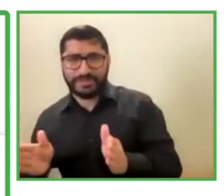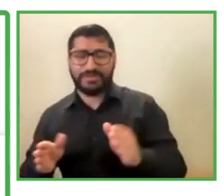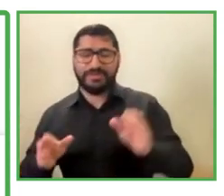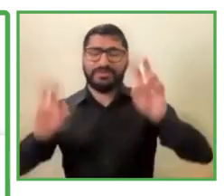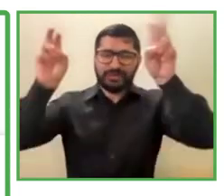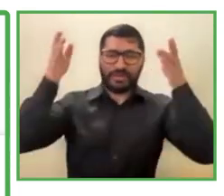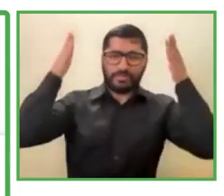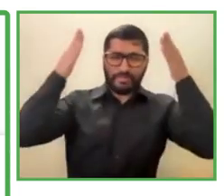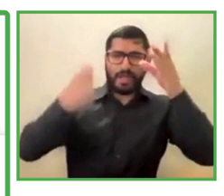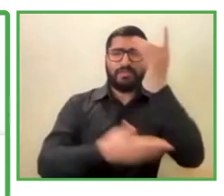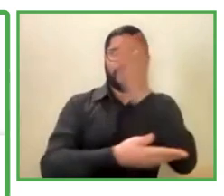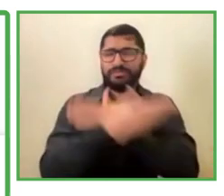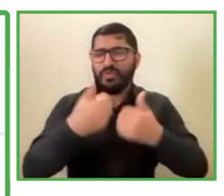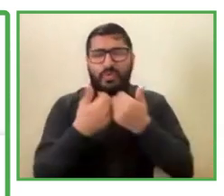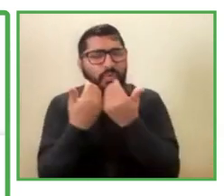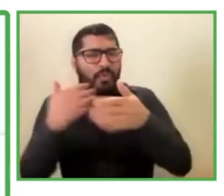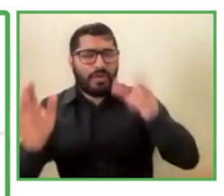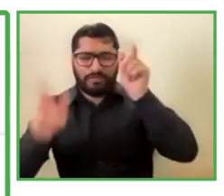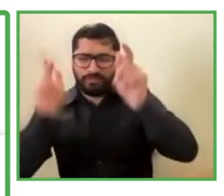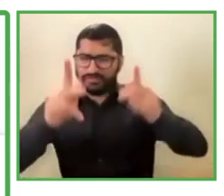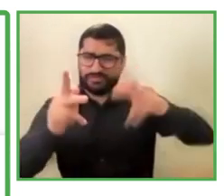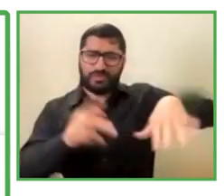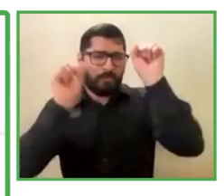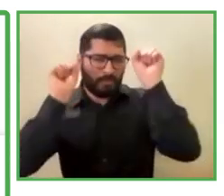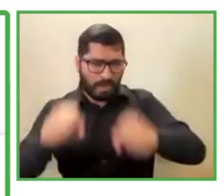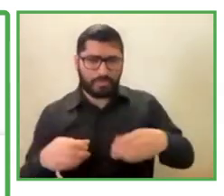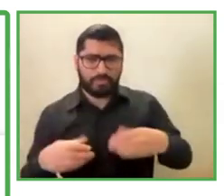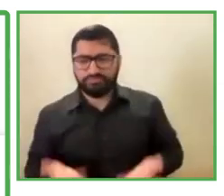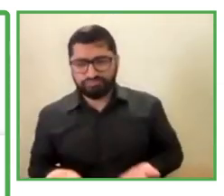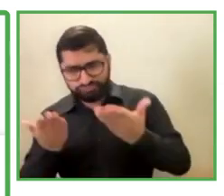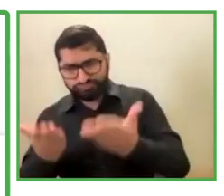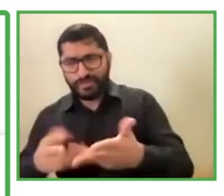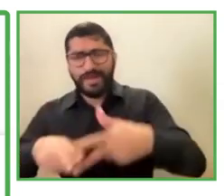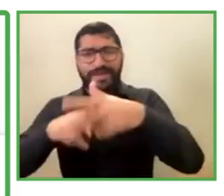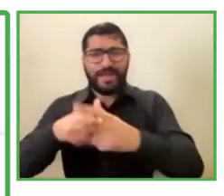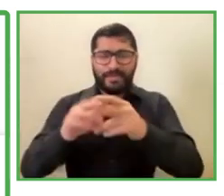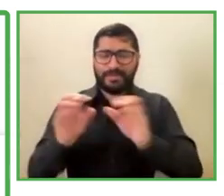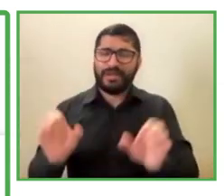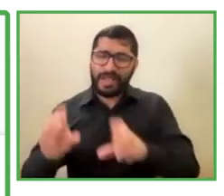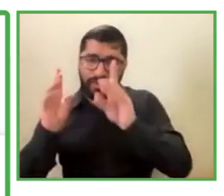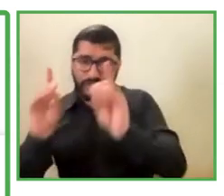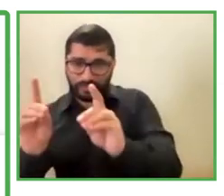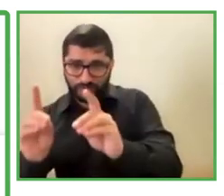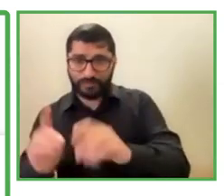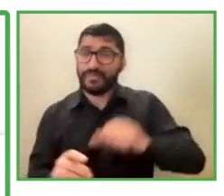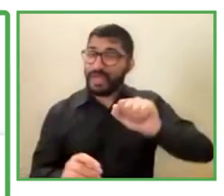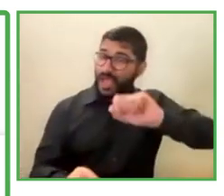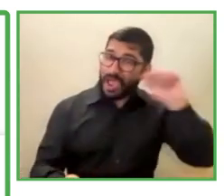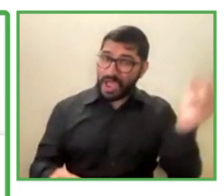And that helped us so that all these tools